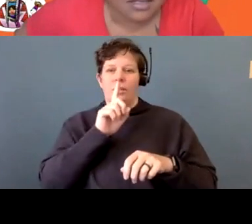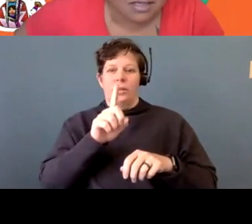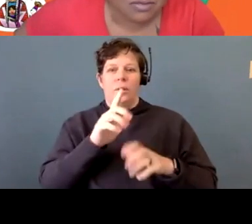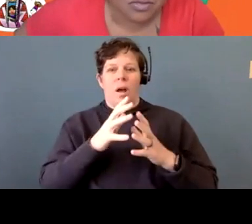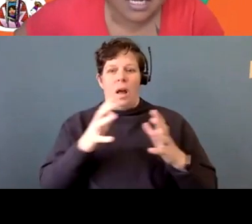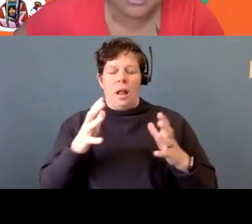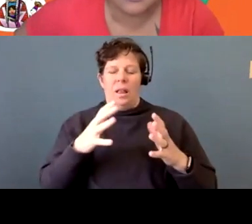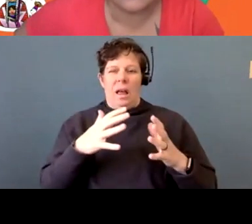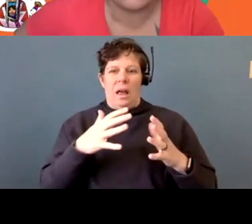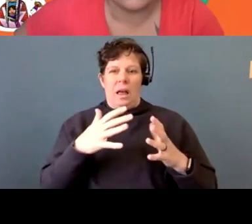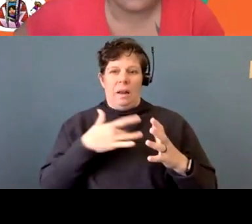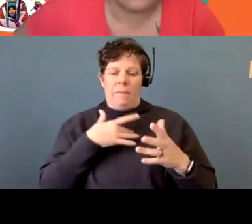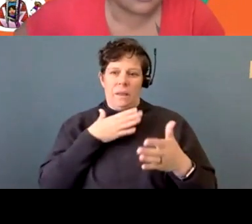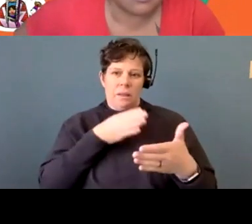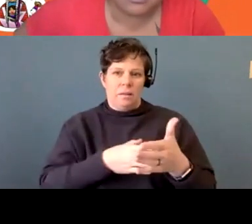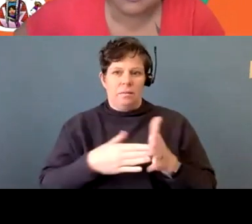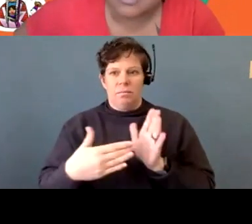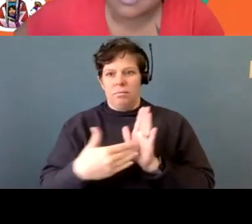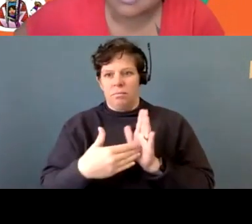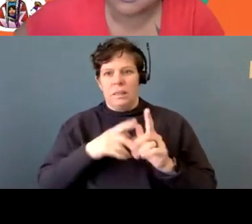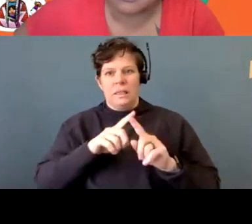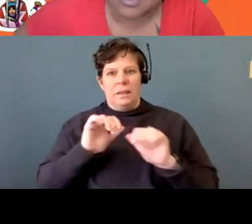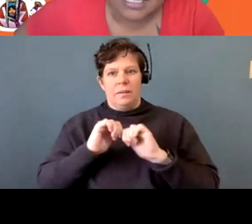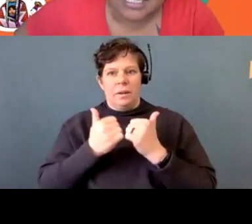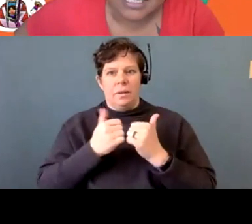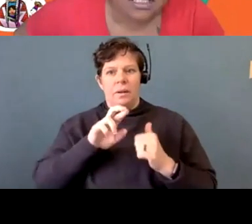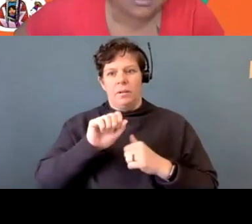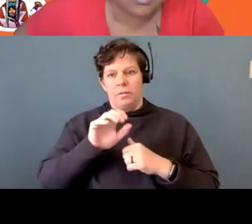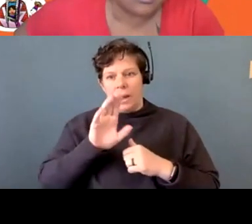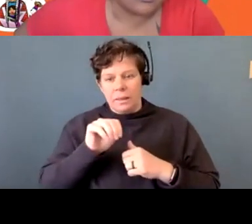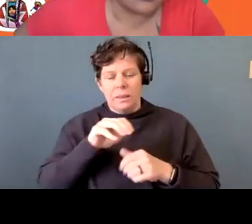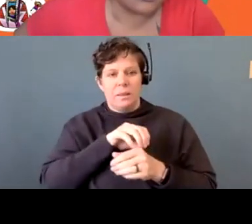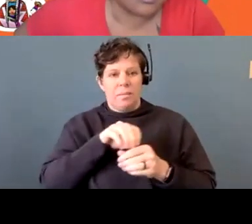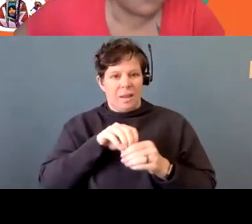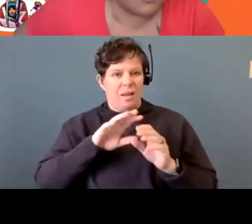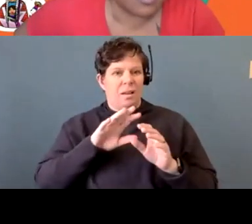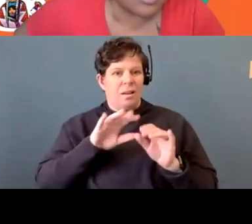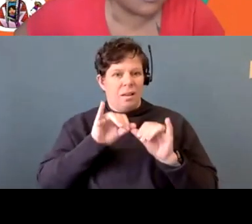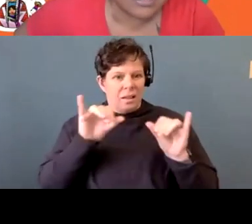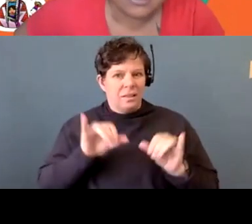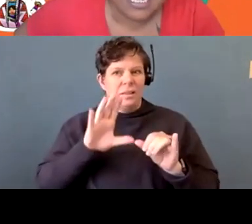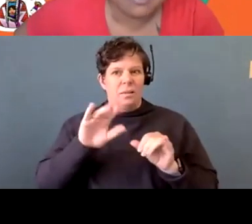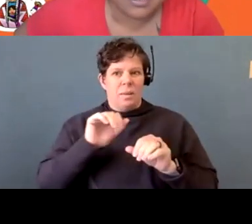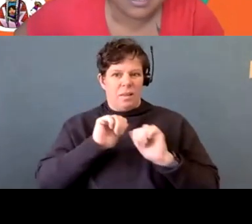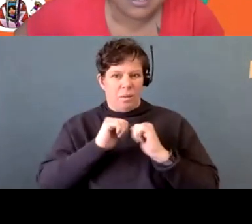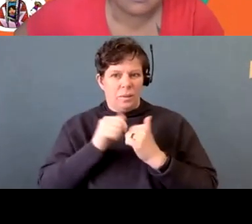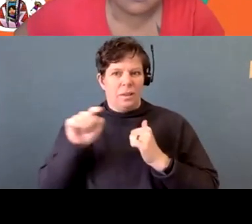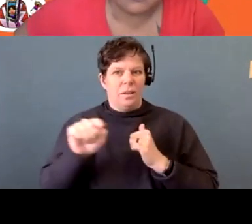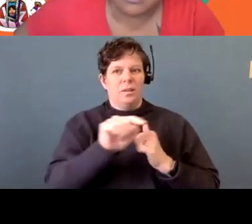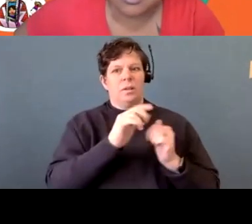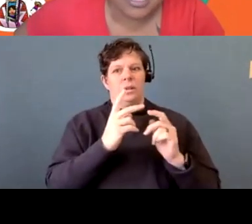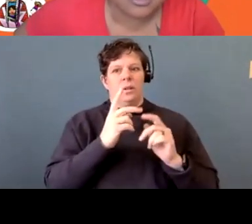animosity between agencies. There's deep-seated racism in some of these agencies. So the, what you need to navigate